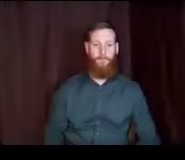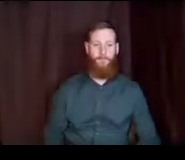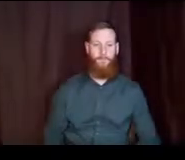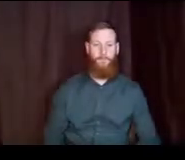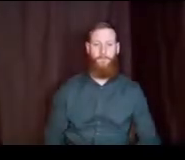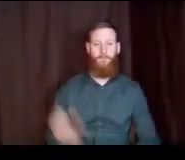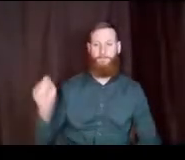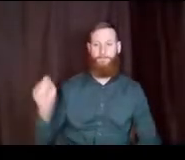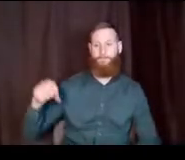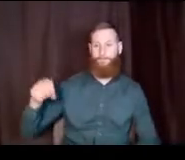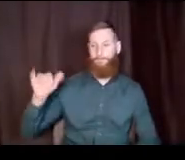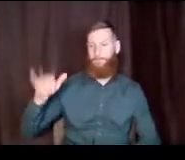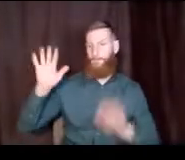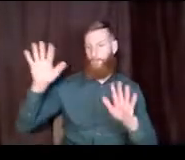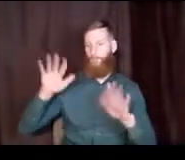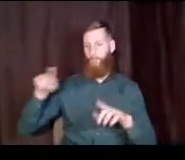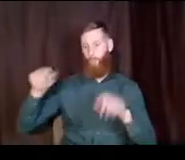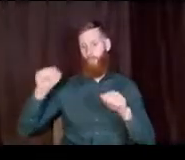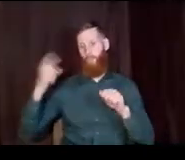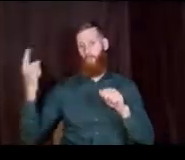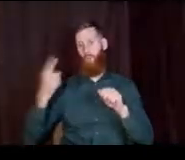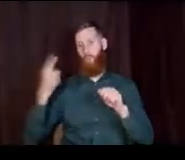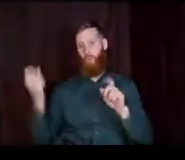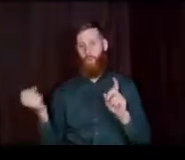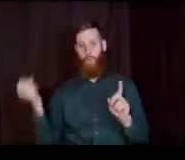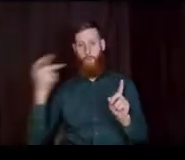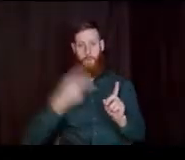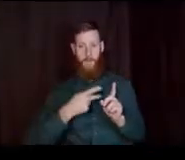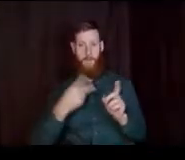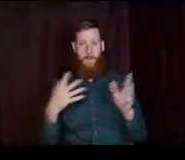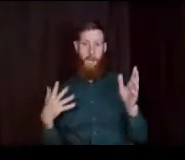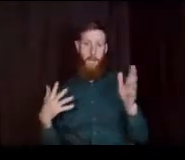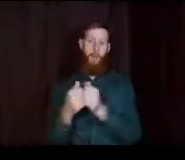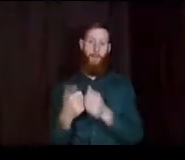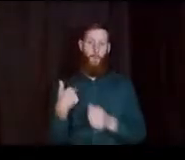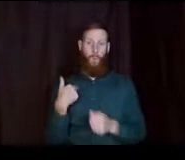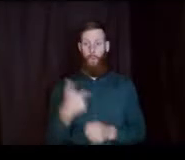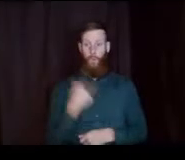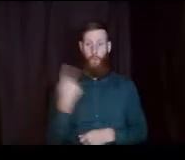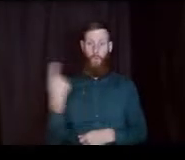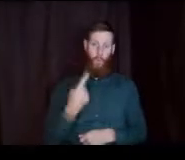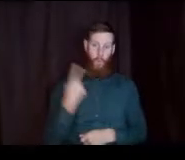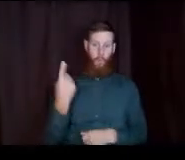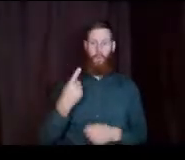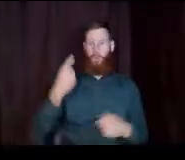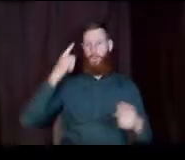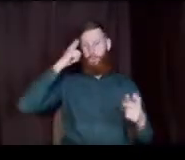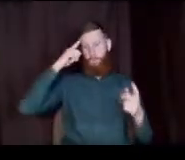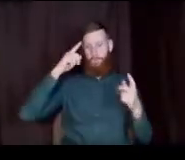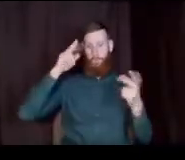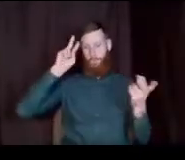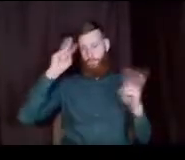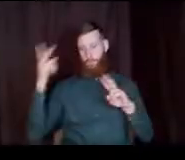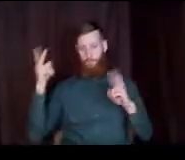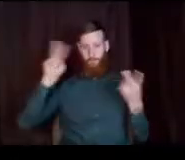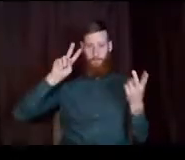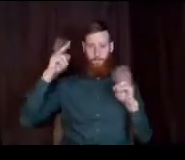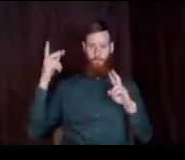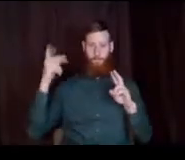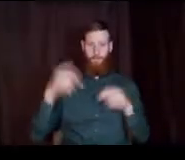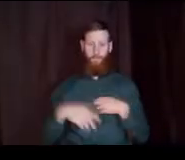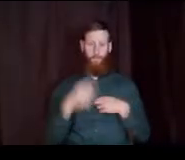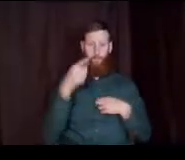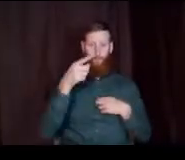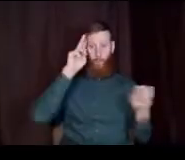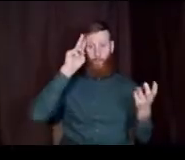Yeah, that's great. You can always go back in and update which because, you know, we all change our minds. Yeah, it's OK if you change your mind